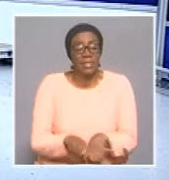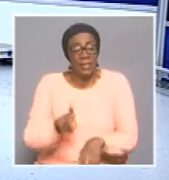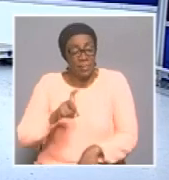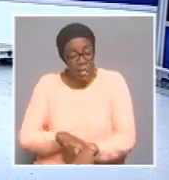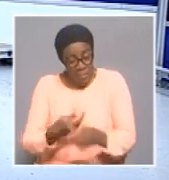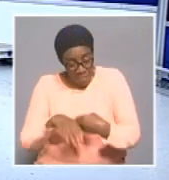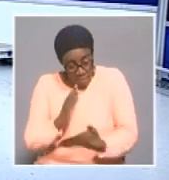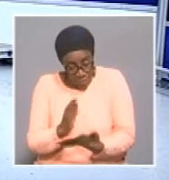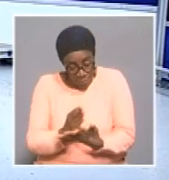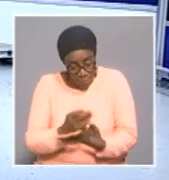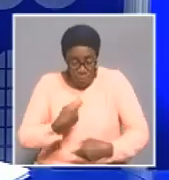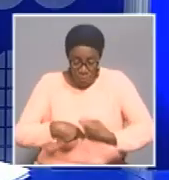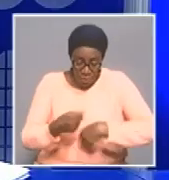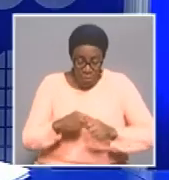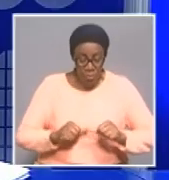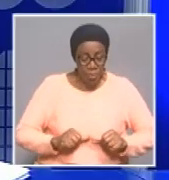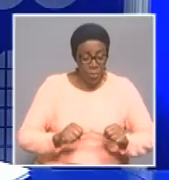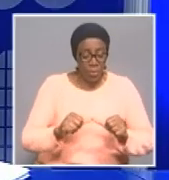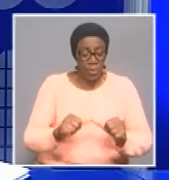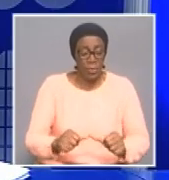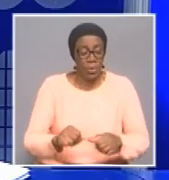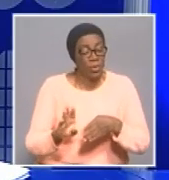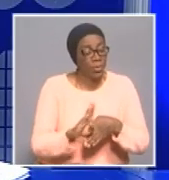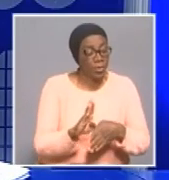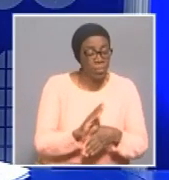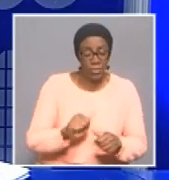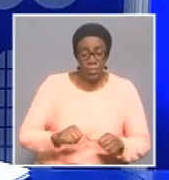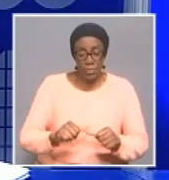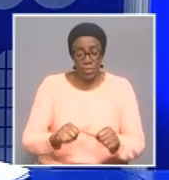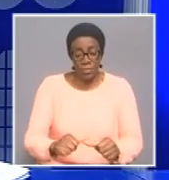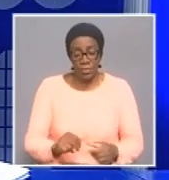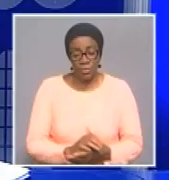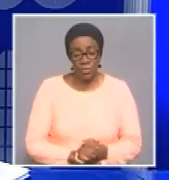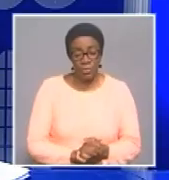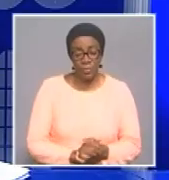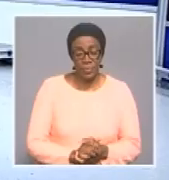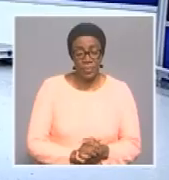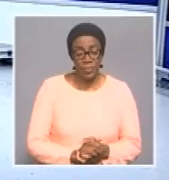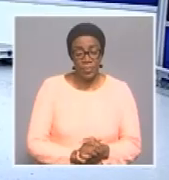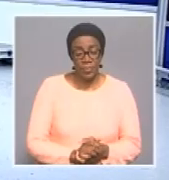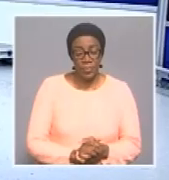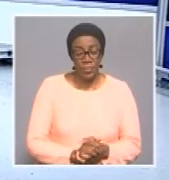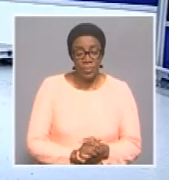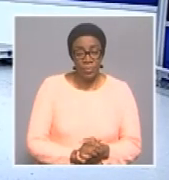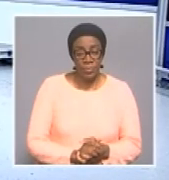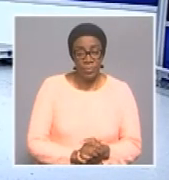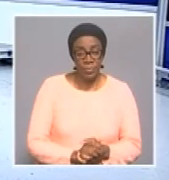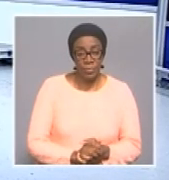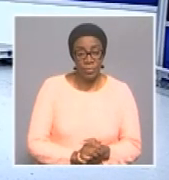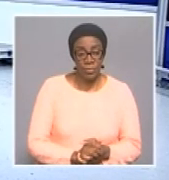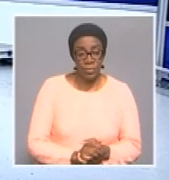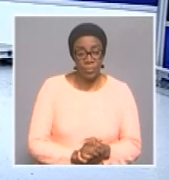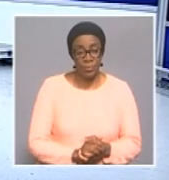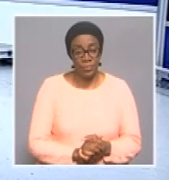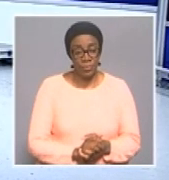economy to ensure that we also safeguard the livelihoods of people in general? The government is not